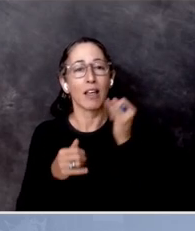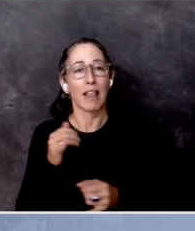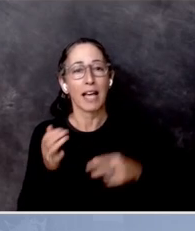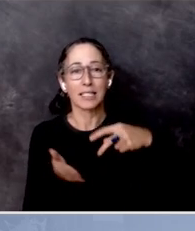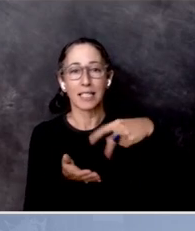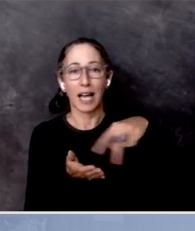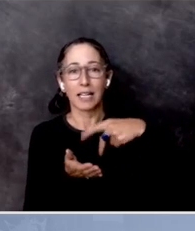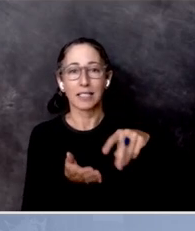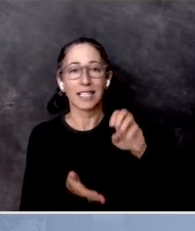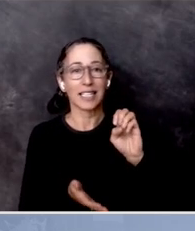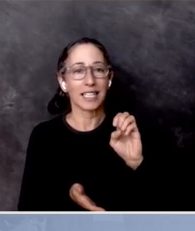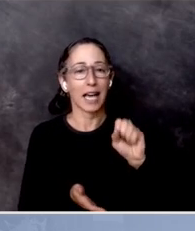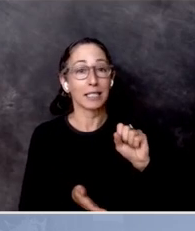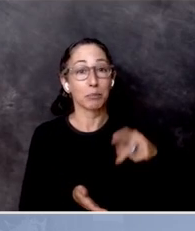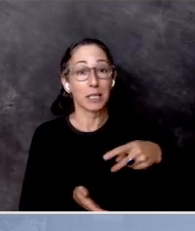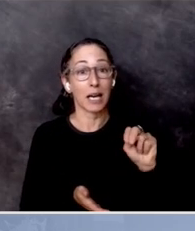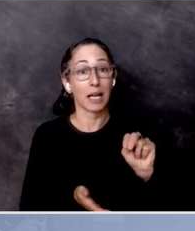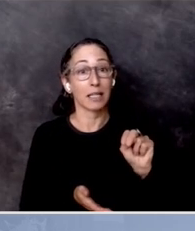did. did.